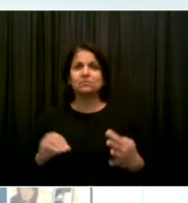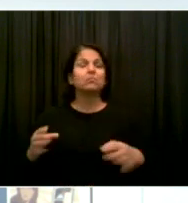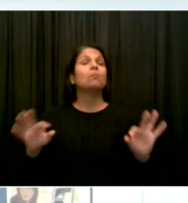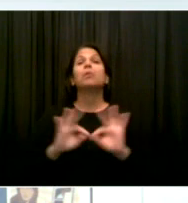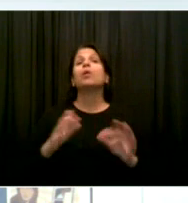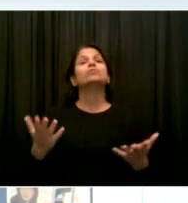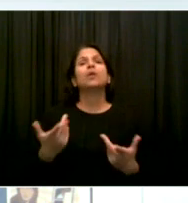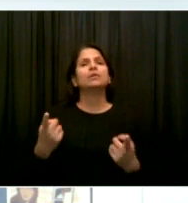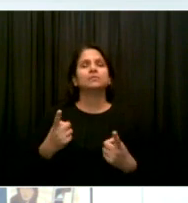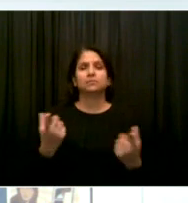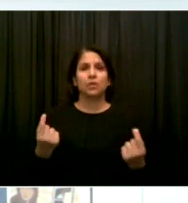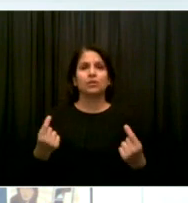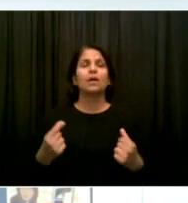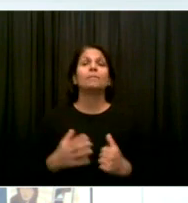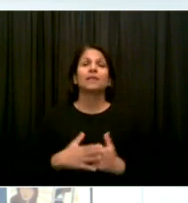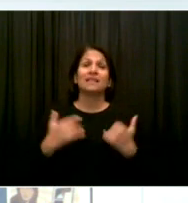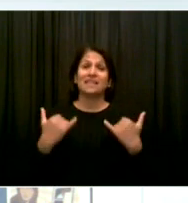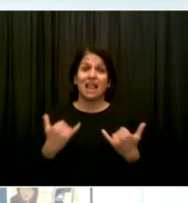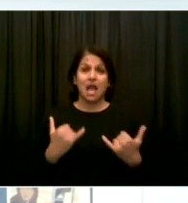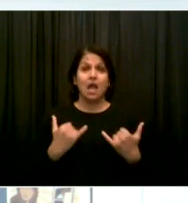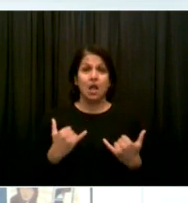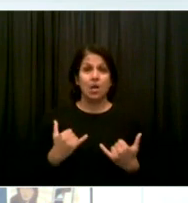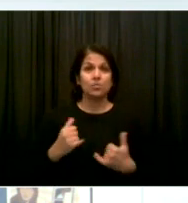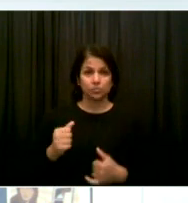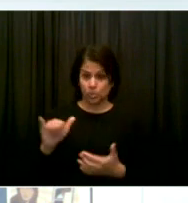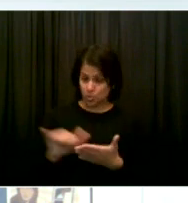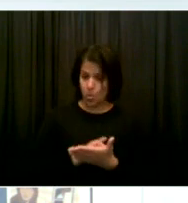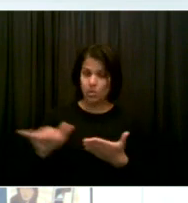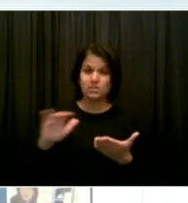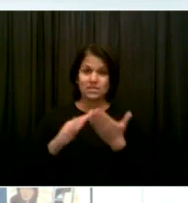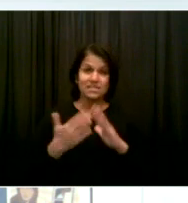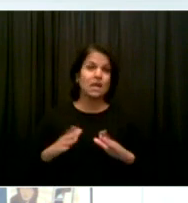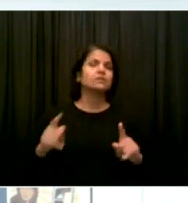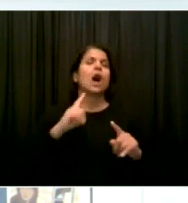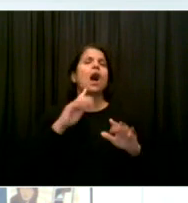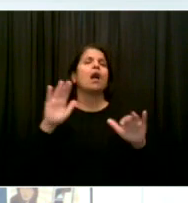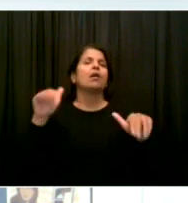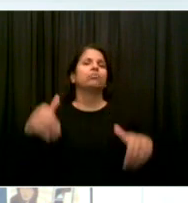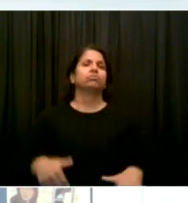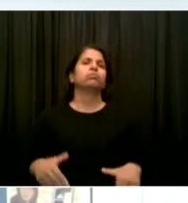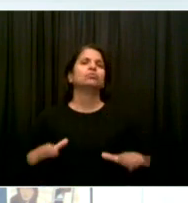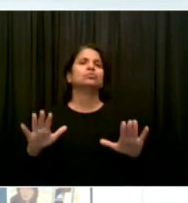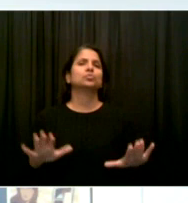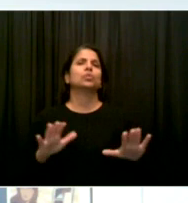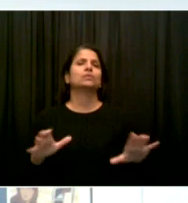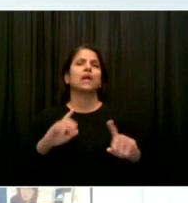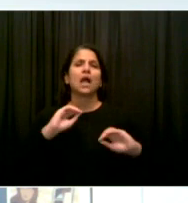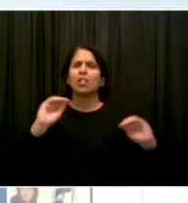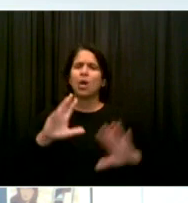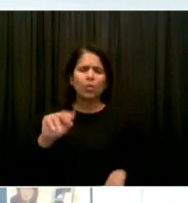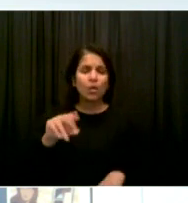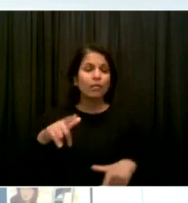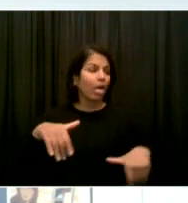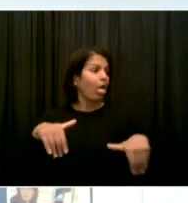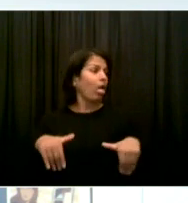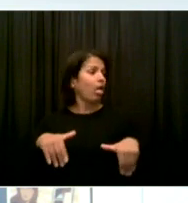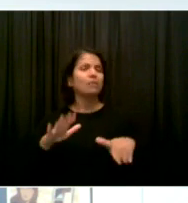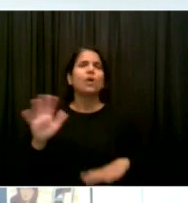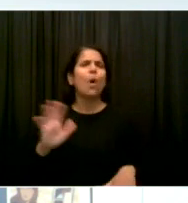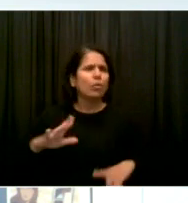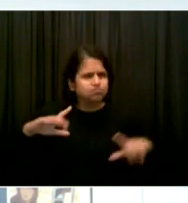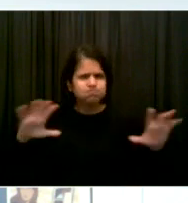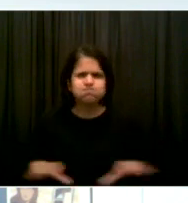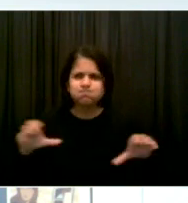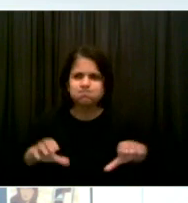this passively, meaning we as your public health leadership, but also we as a city. And the thing that will